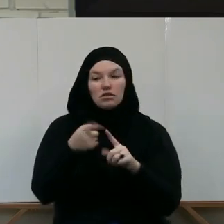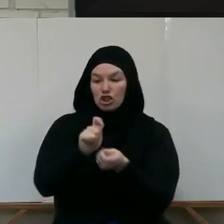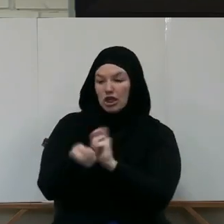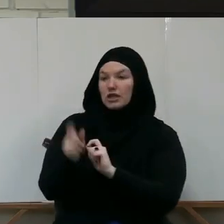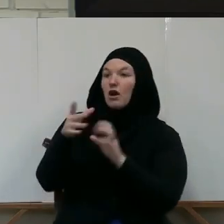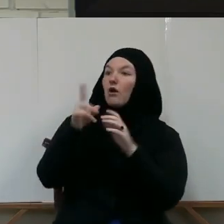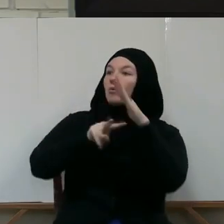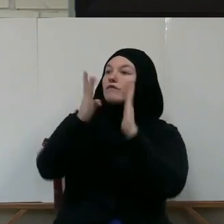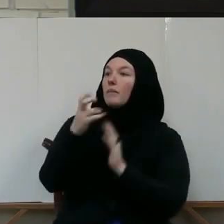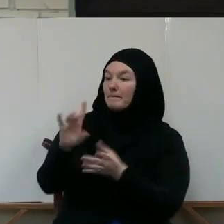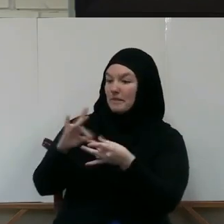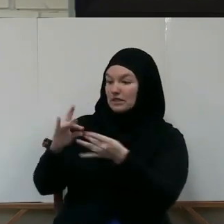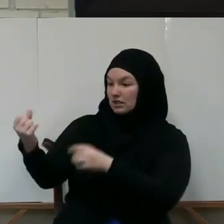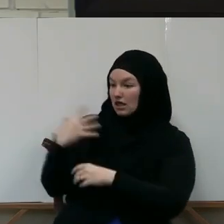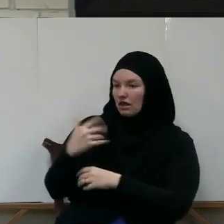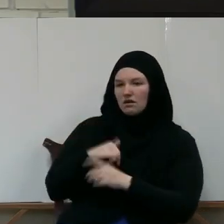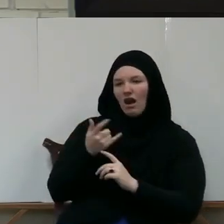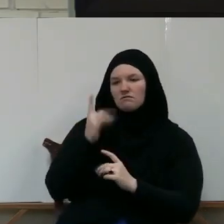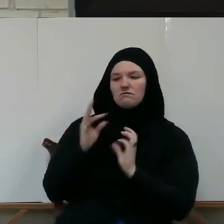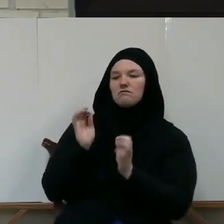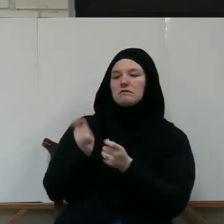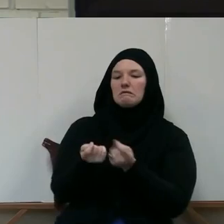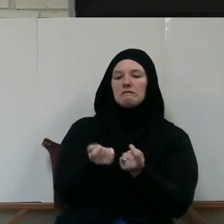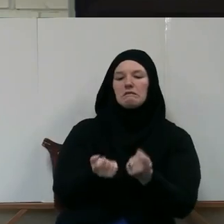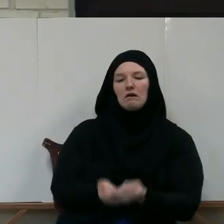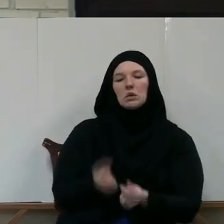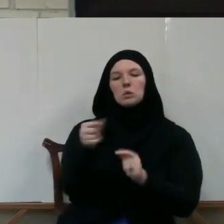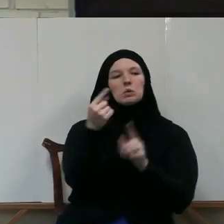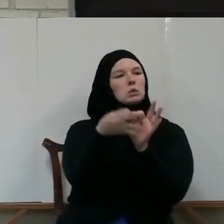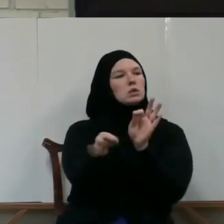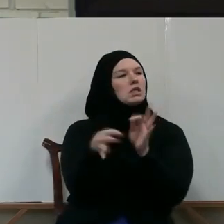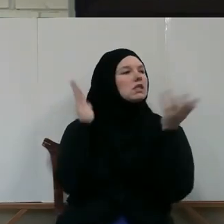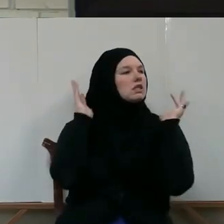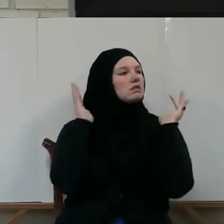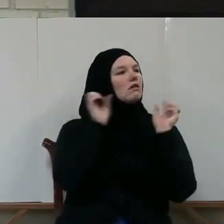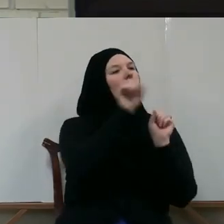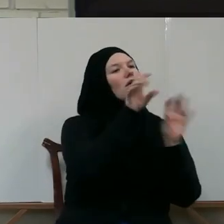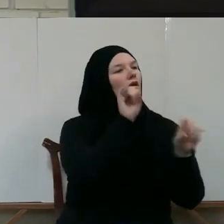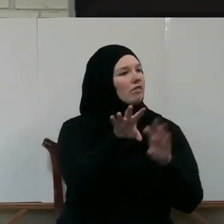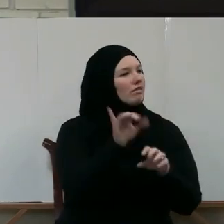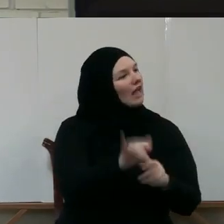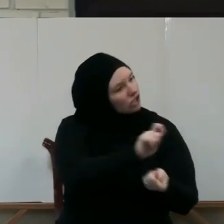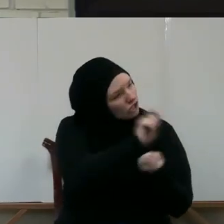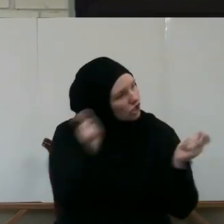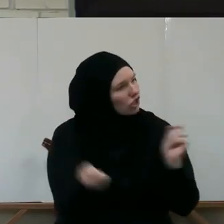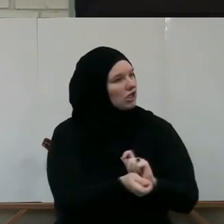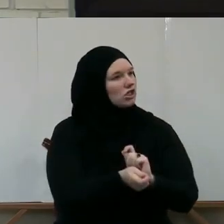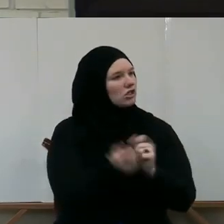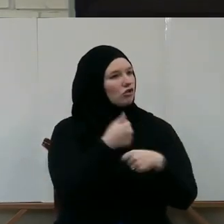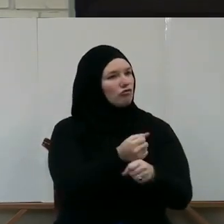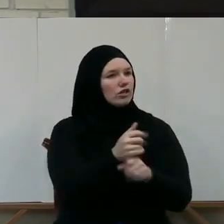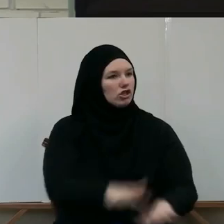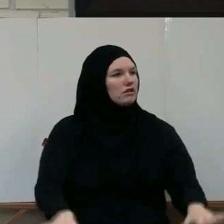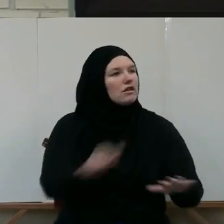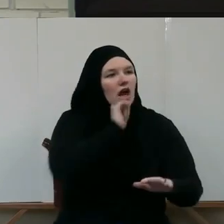priority to anyone other than Allah And you read the following ayah It will give you that clarity of